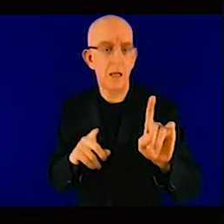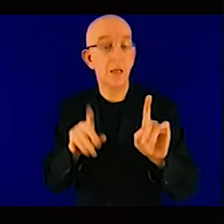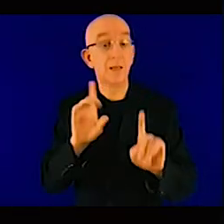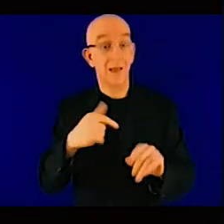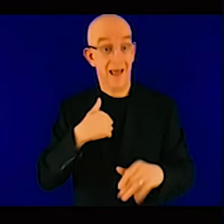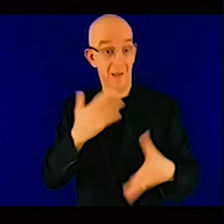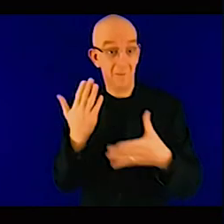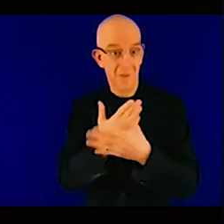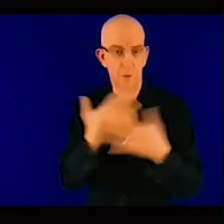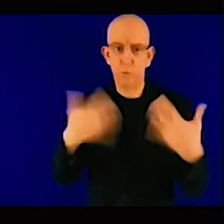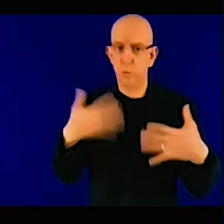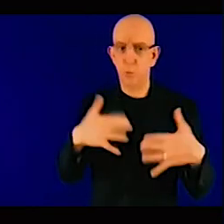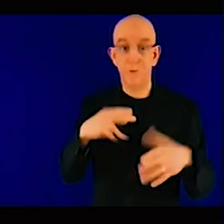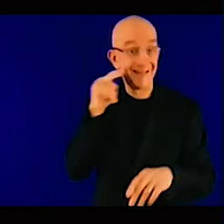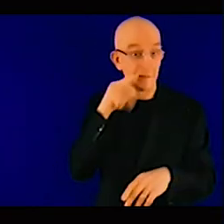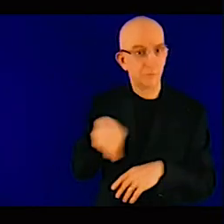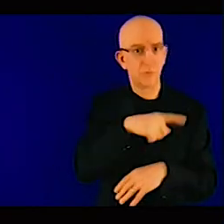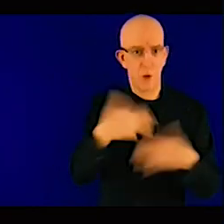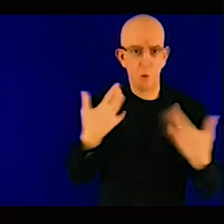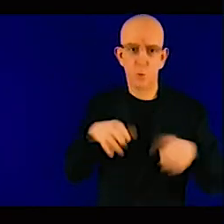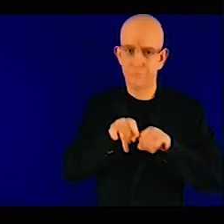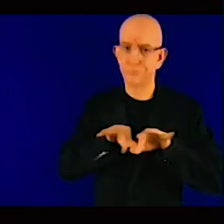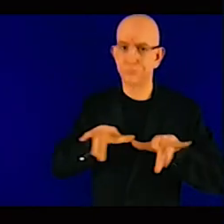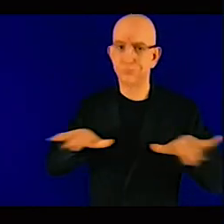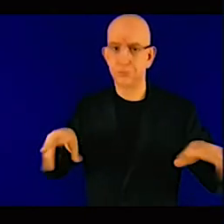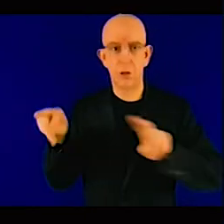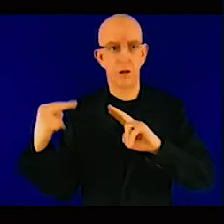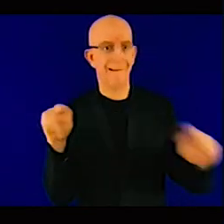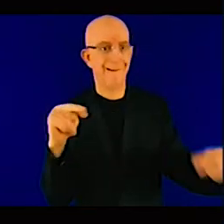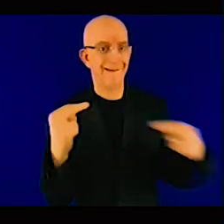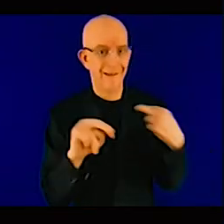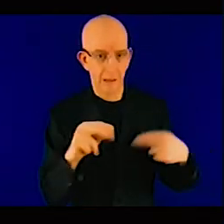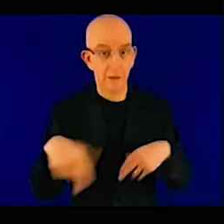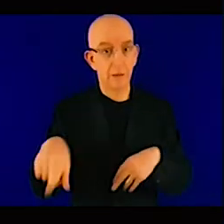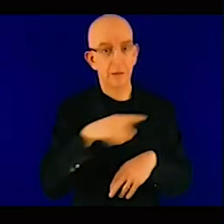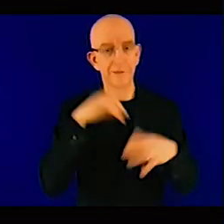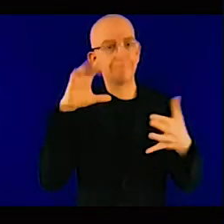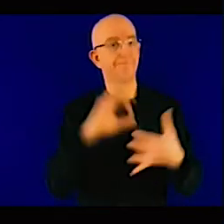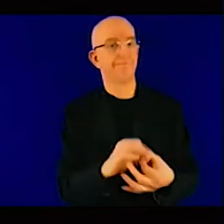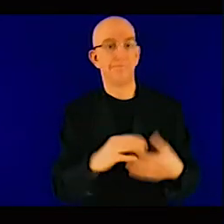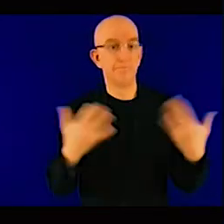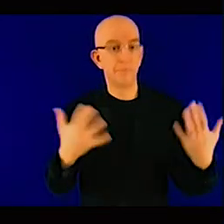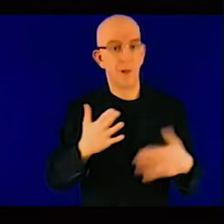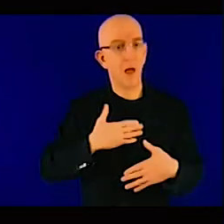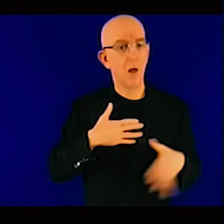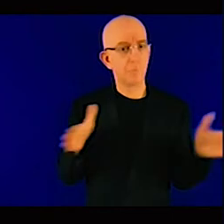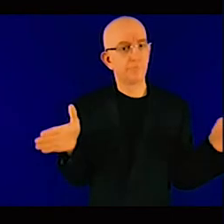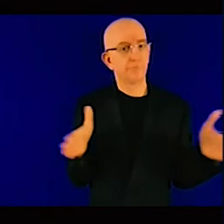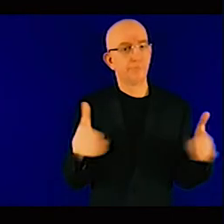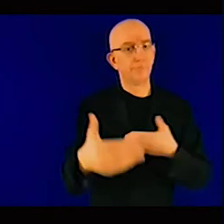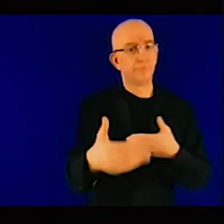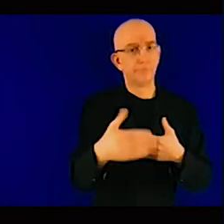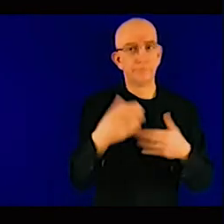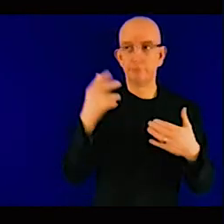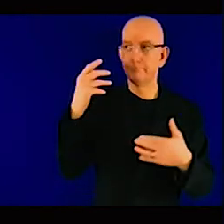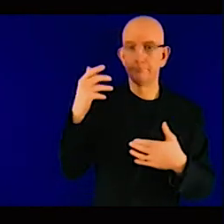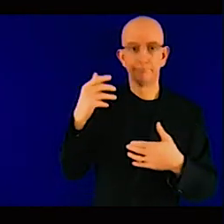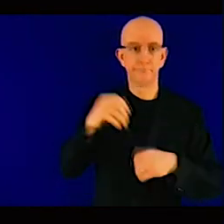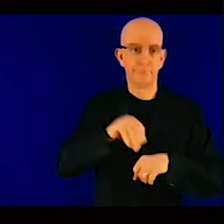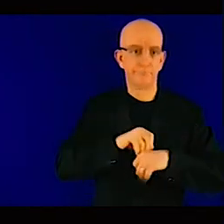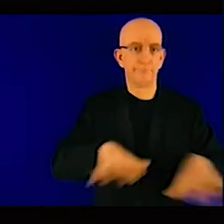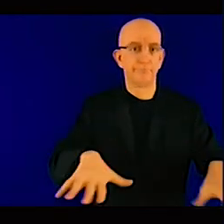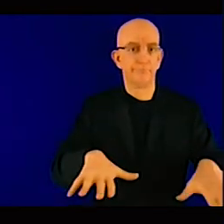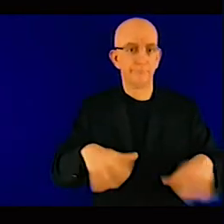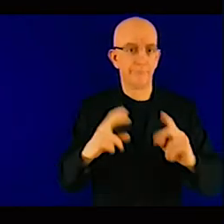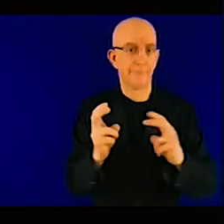been at the forefront and we find that a lot of the commercial banks are somewhat catching up now as selling bank has